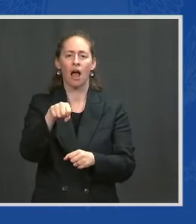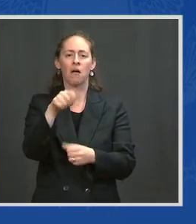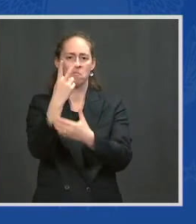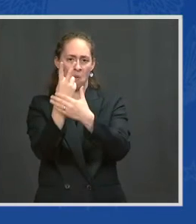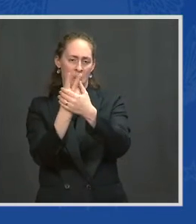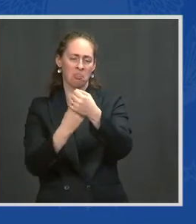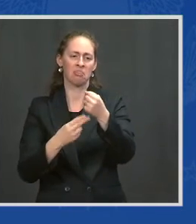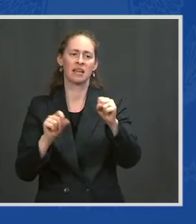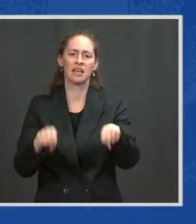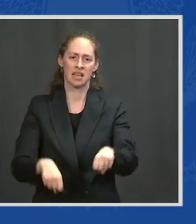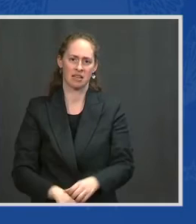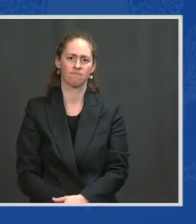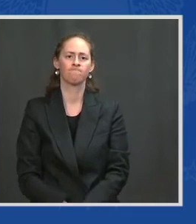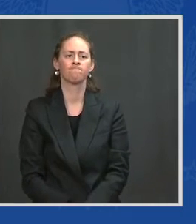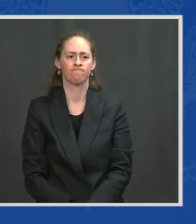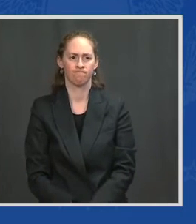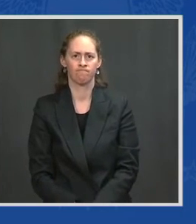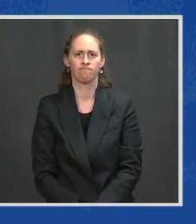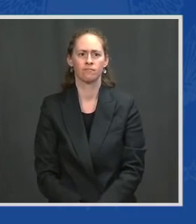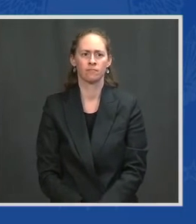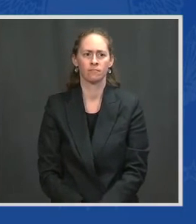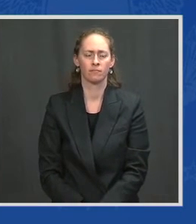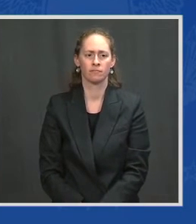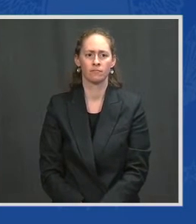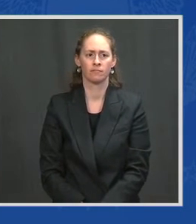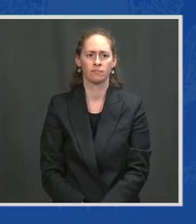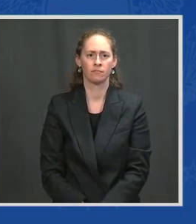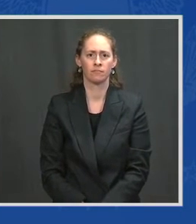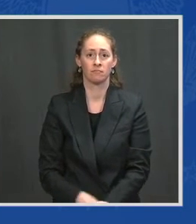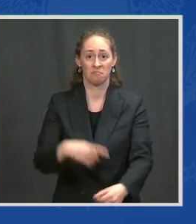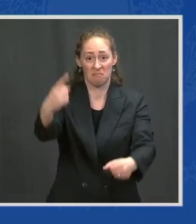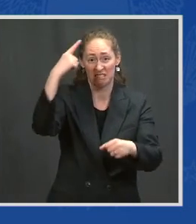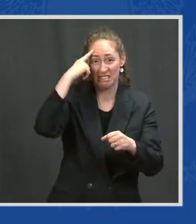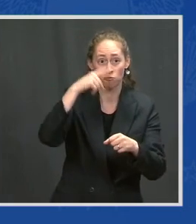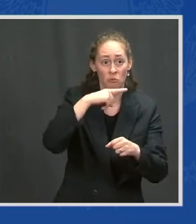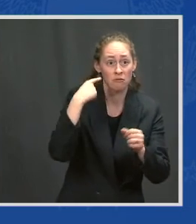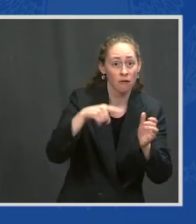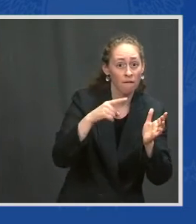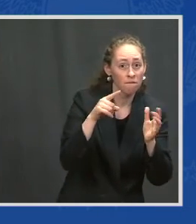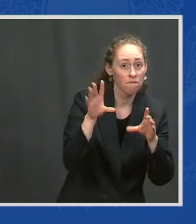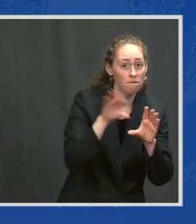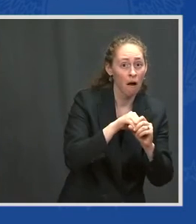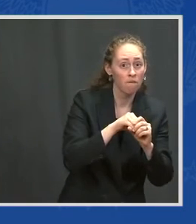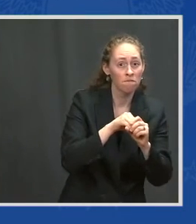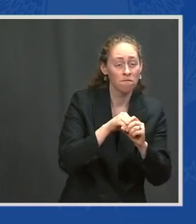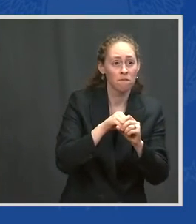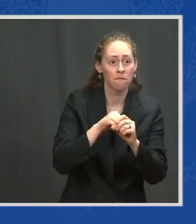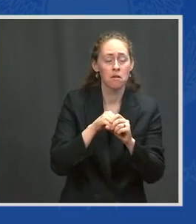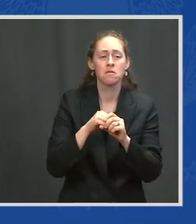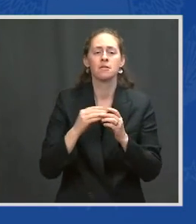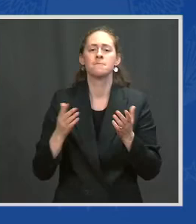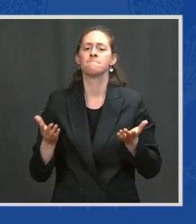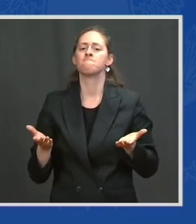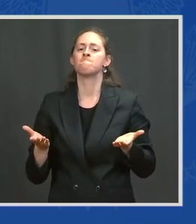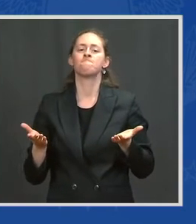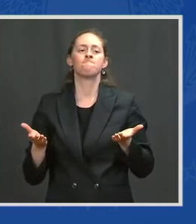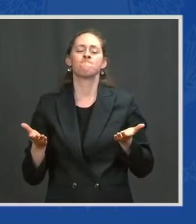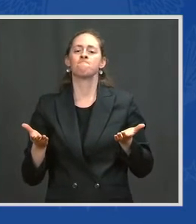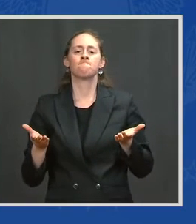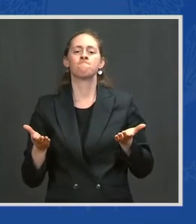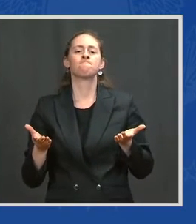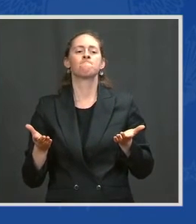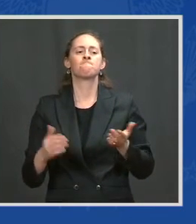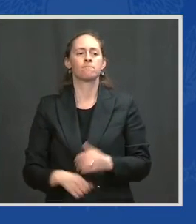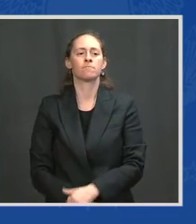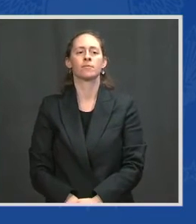And so far, there is no evidence based on from our intelligence people that Russia is involved, although there's